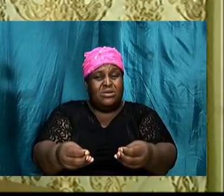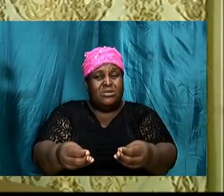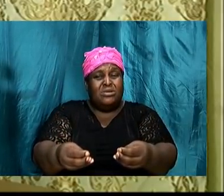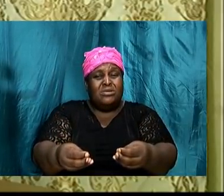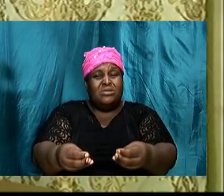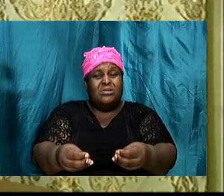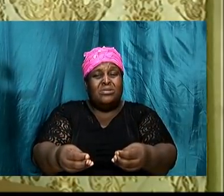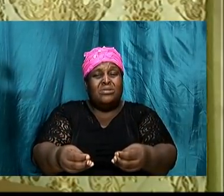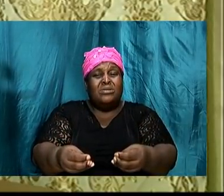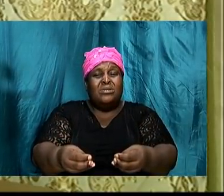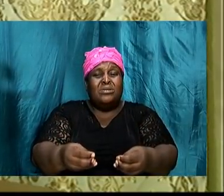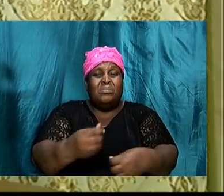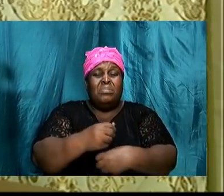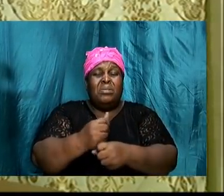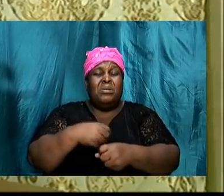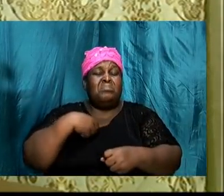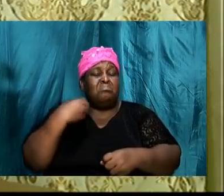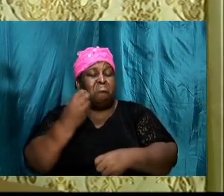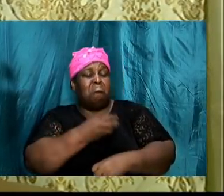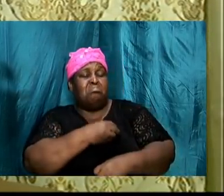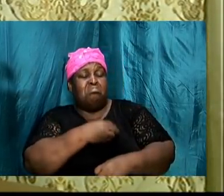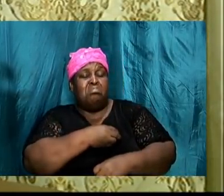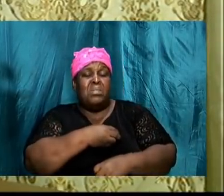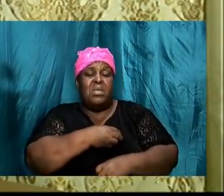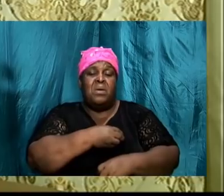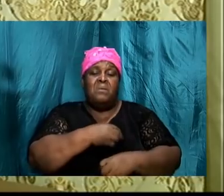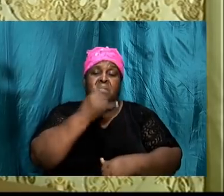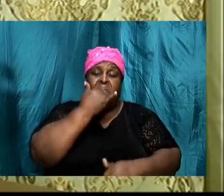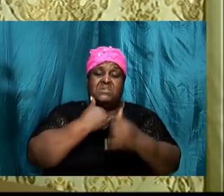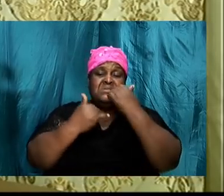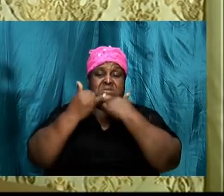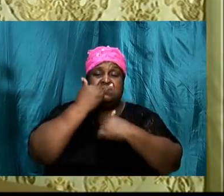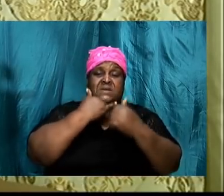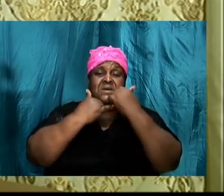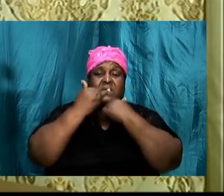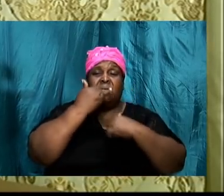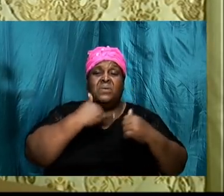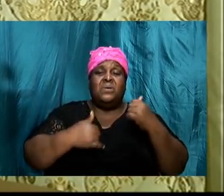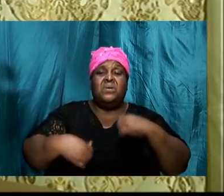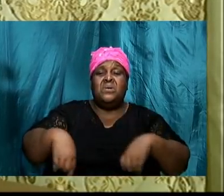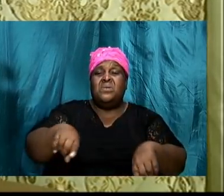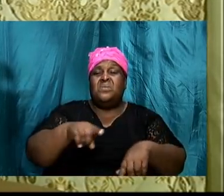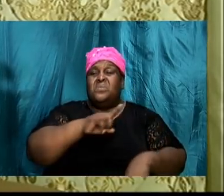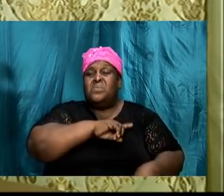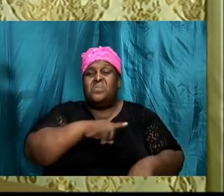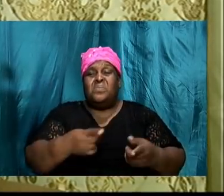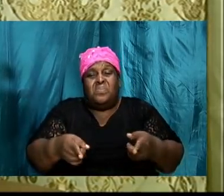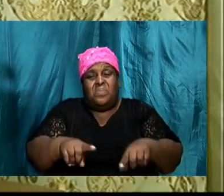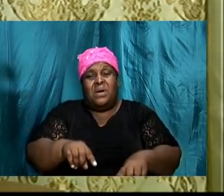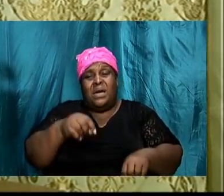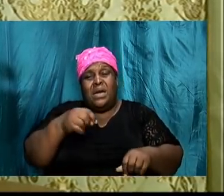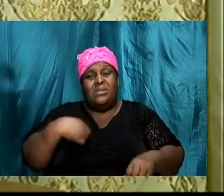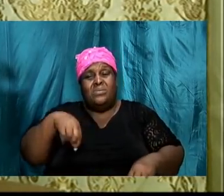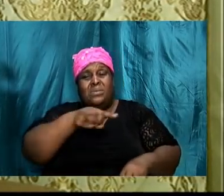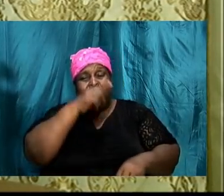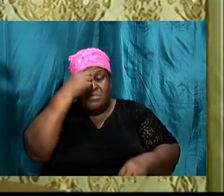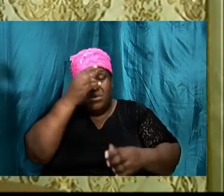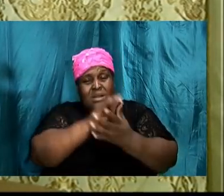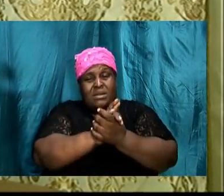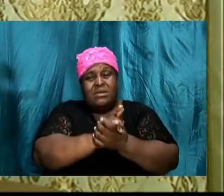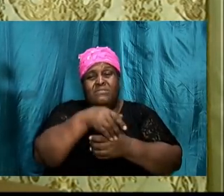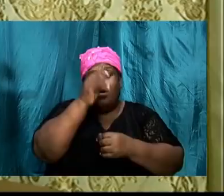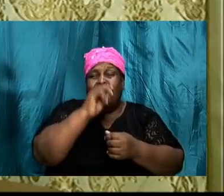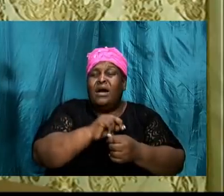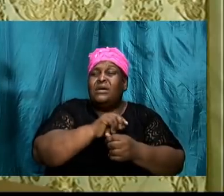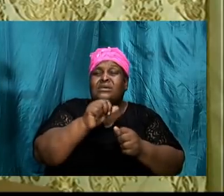mistake. You know, while I believe that God is omniscient, and God knows all things, and while I believe that God